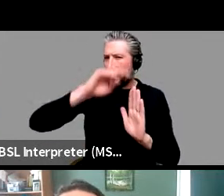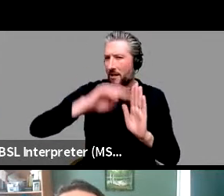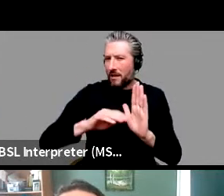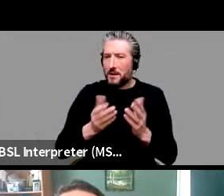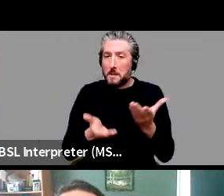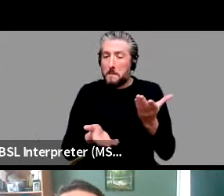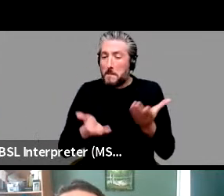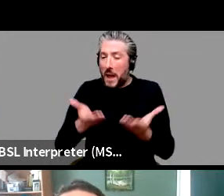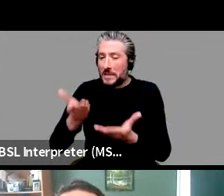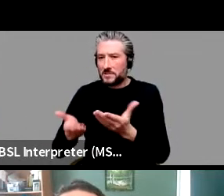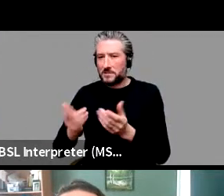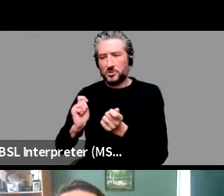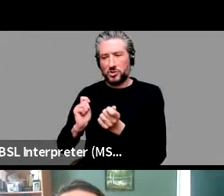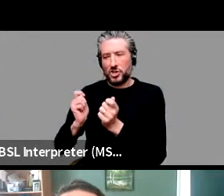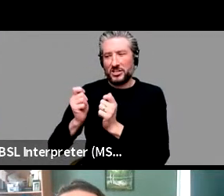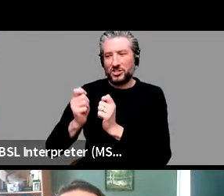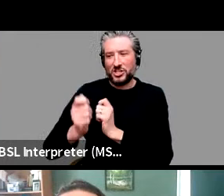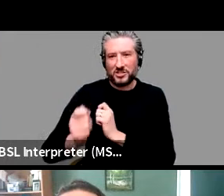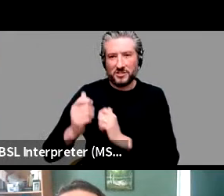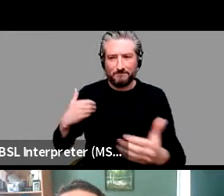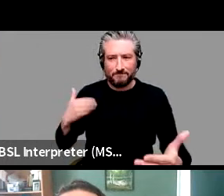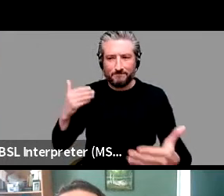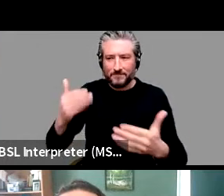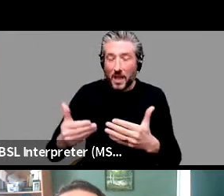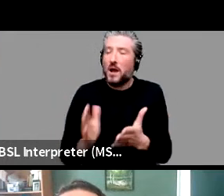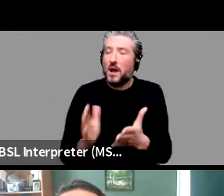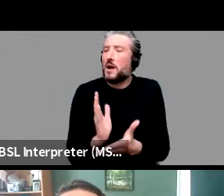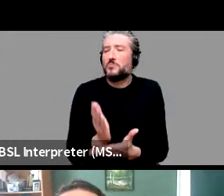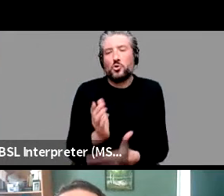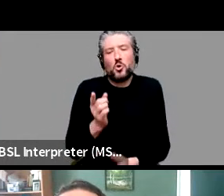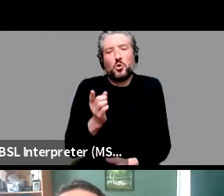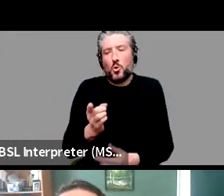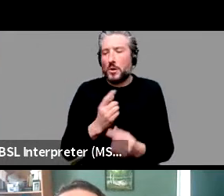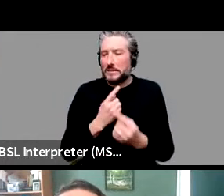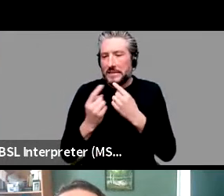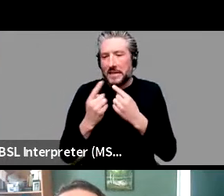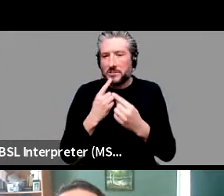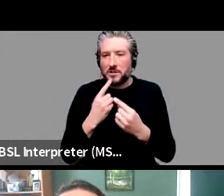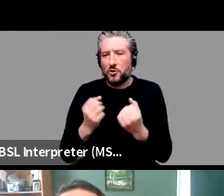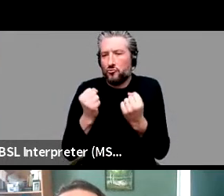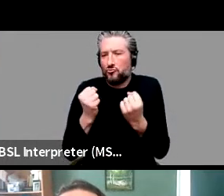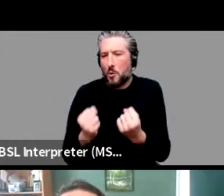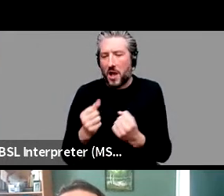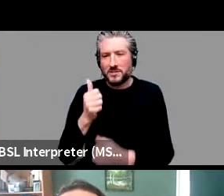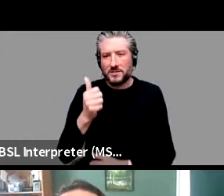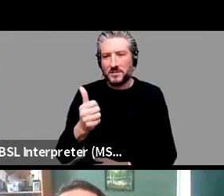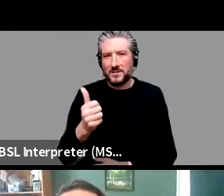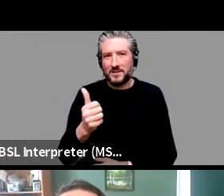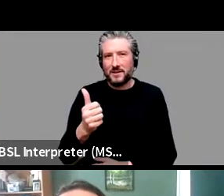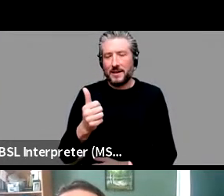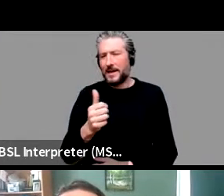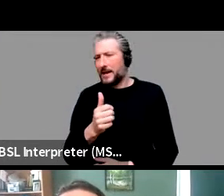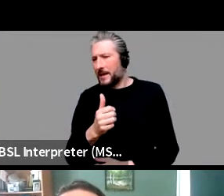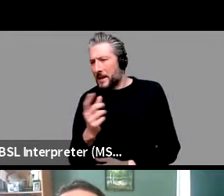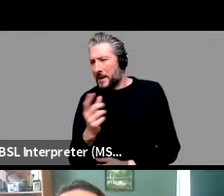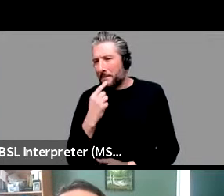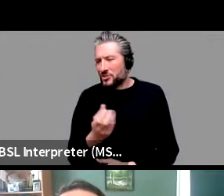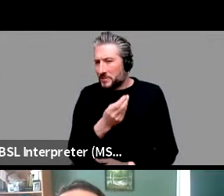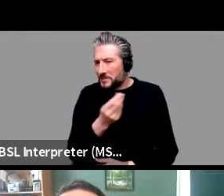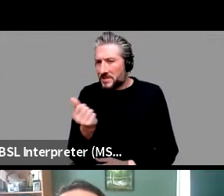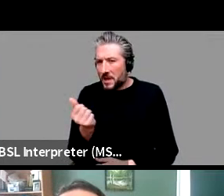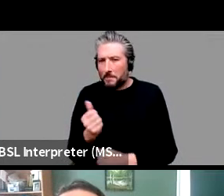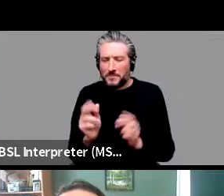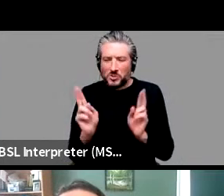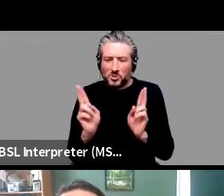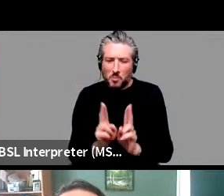that the generalizations you've shown are probably robust against that because they're really dominant patterns, um, you mentioned a few sort of smaller patterns and those